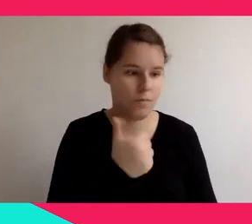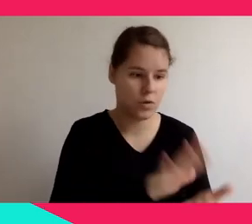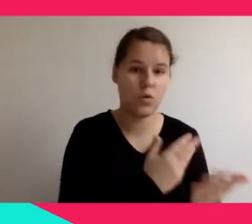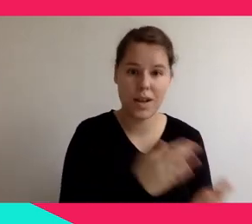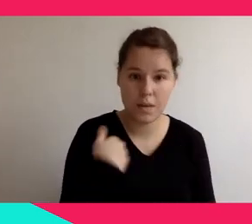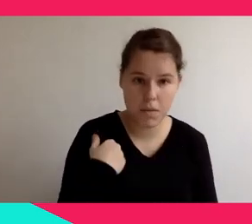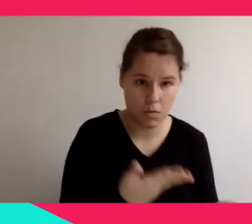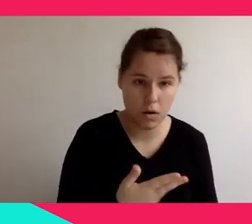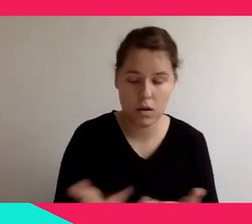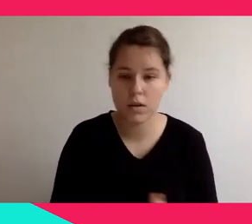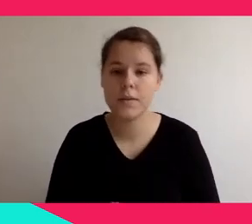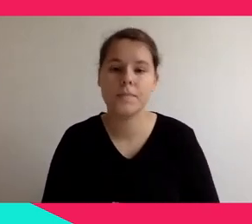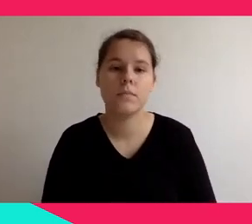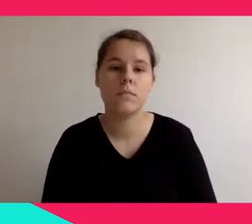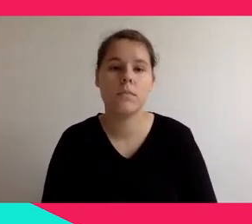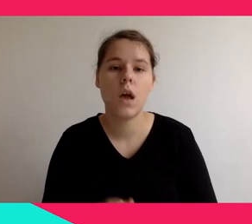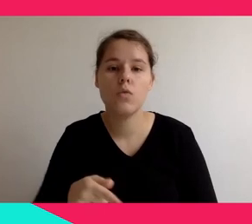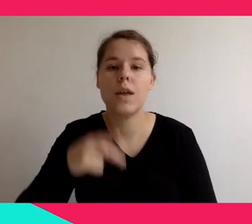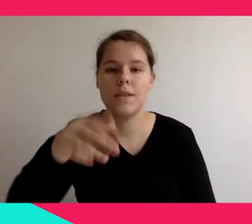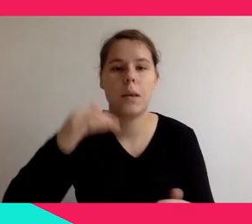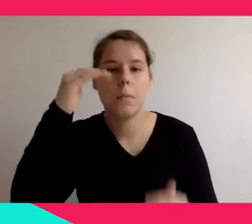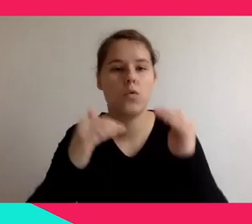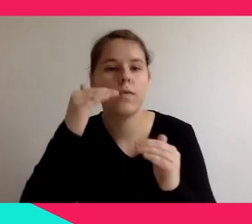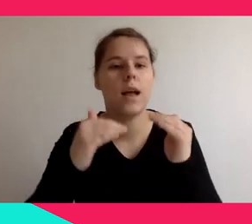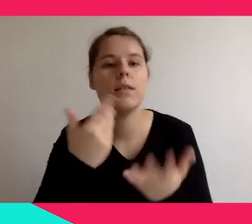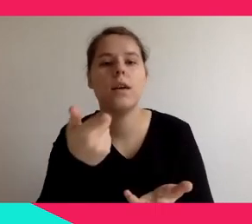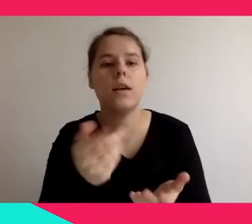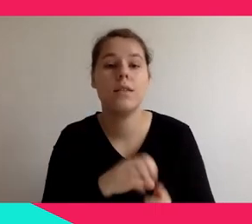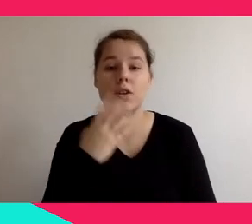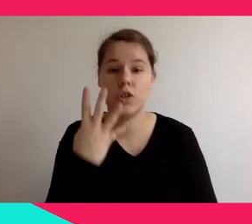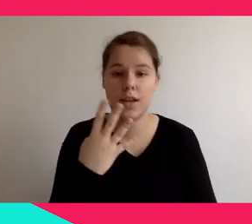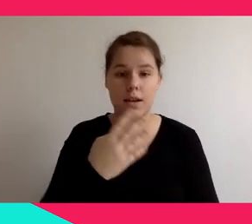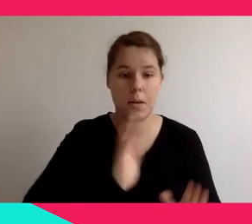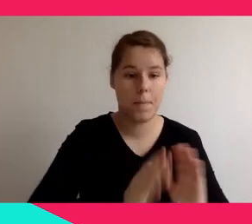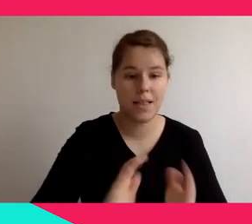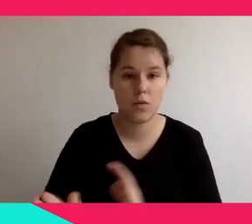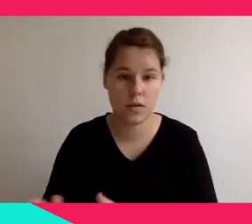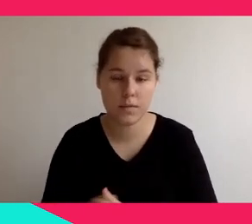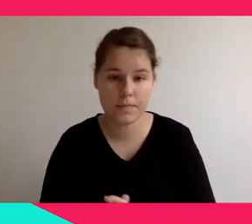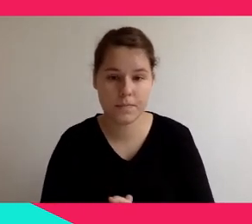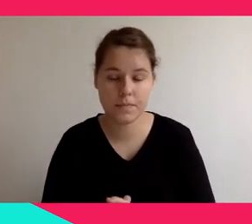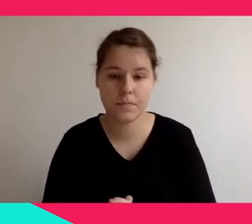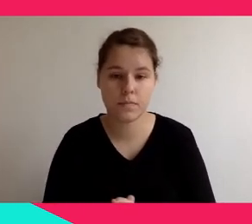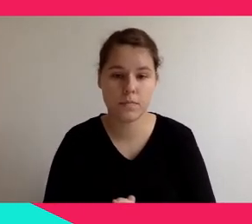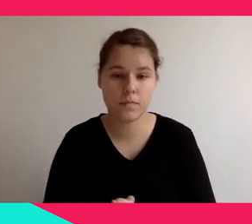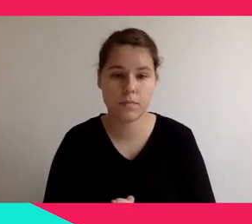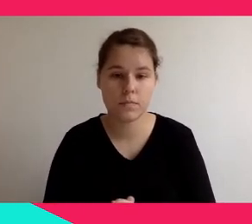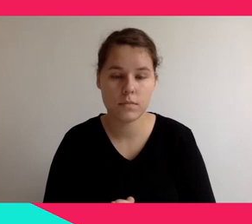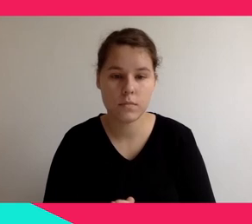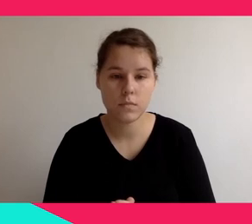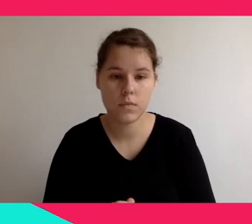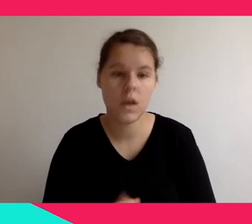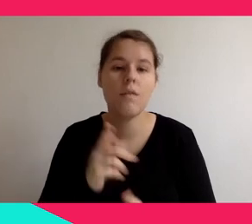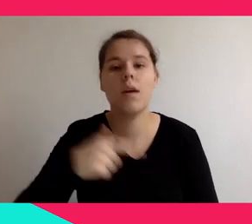Also the ease of installation and maintenance and how much we want to immerse and to engage the